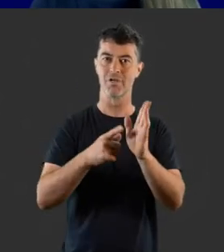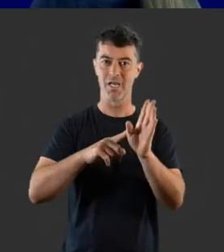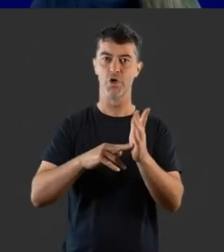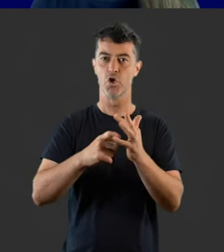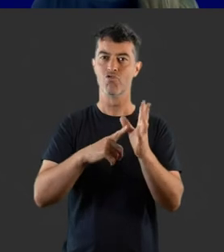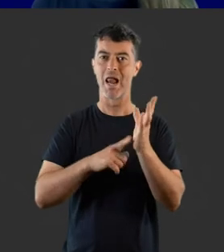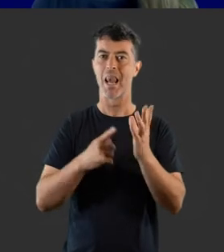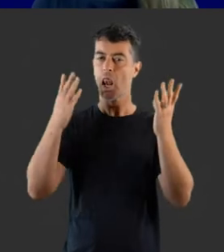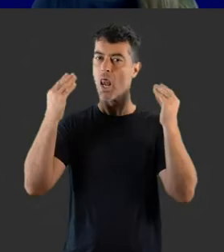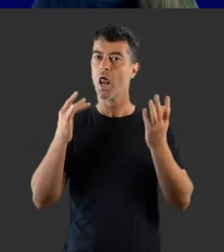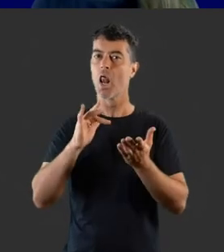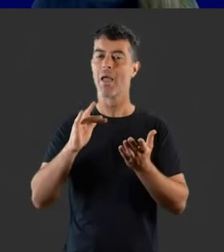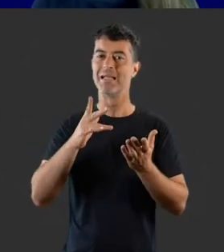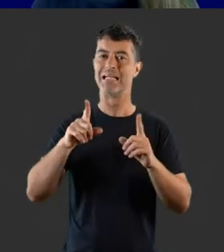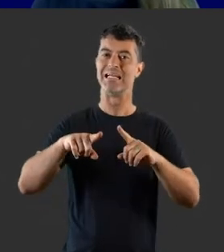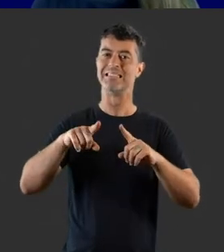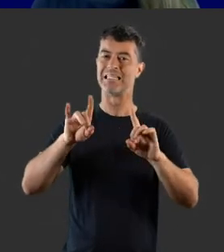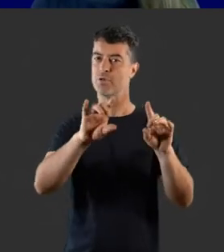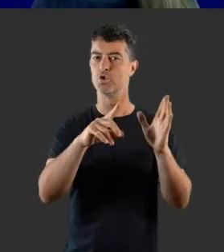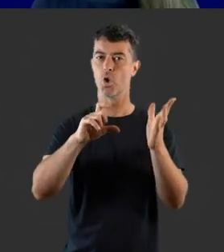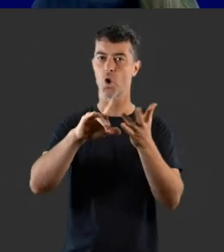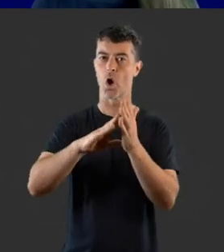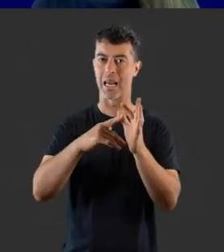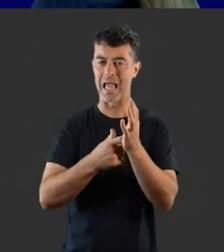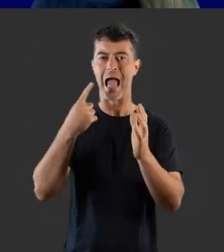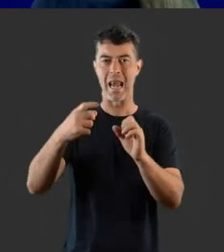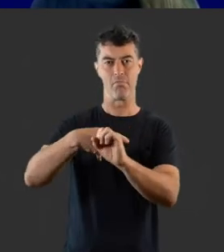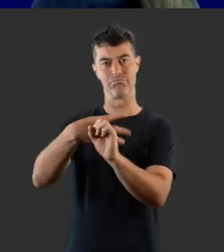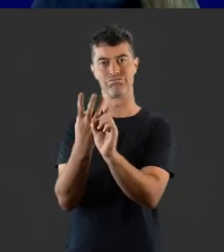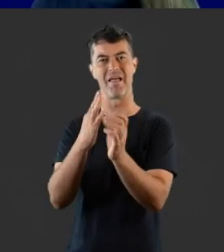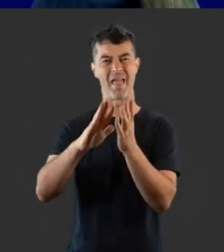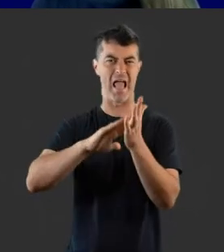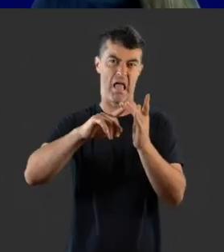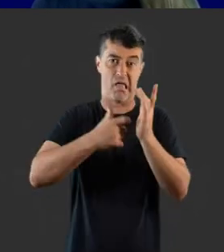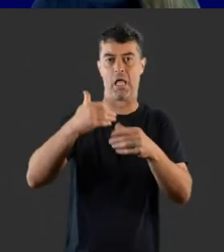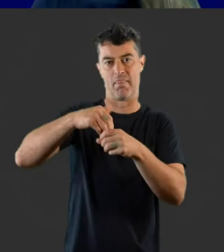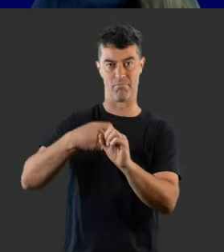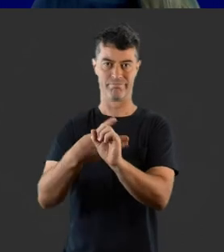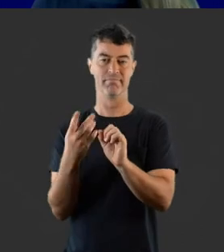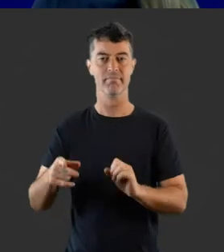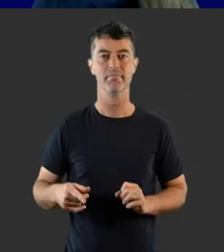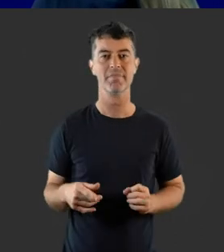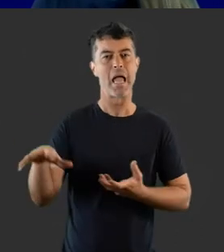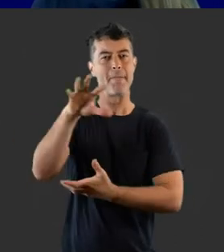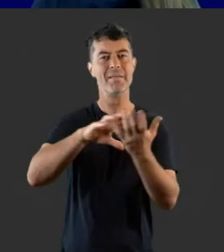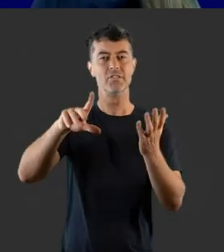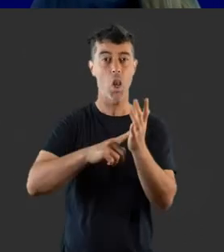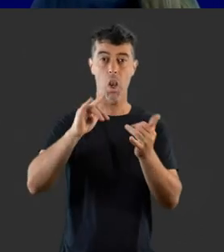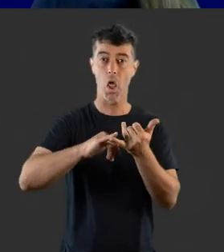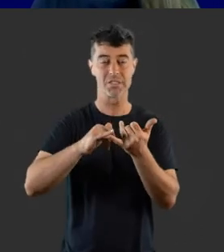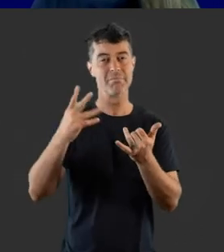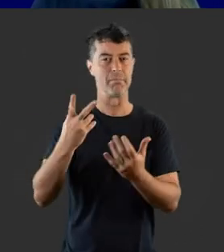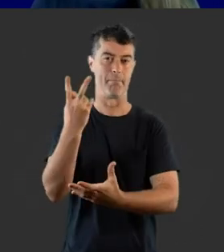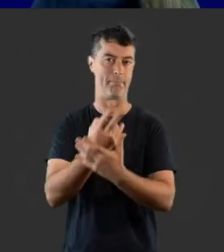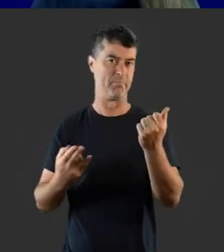neural loss originates from differences or damage to the cochlea and the hair cells in the cochlea. A mixed loss